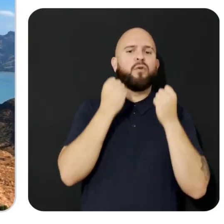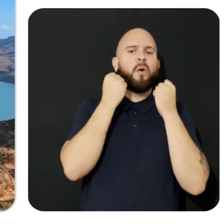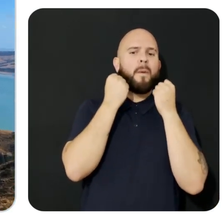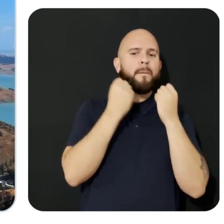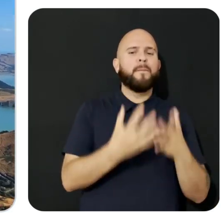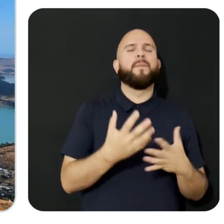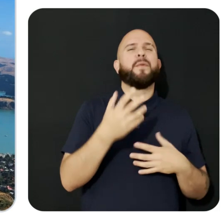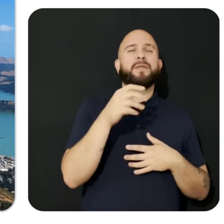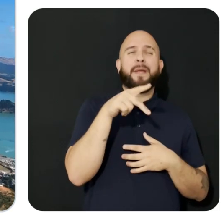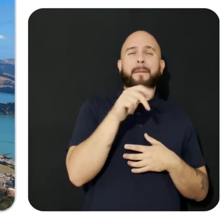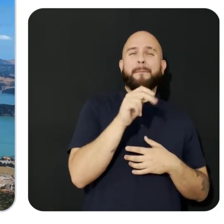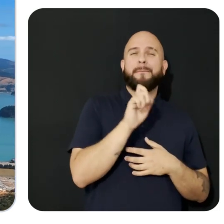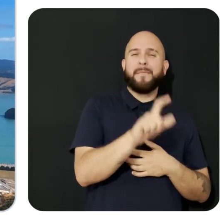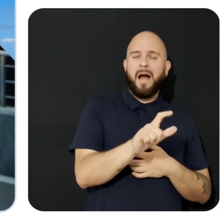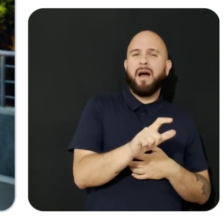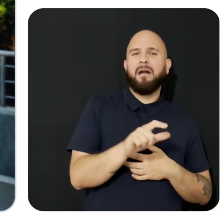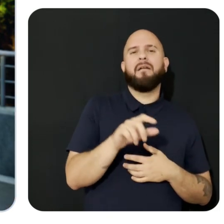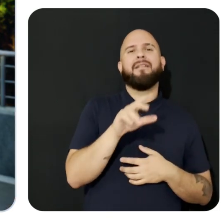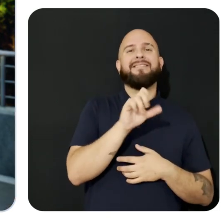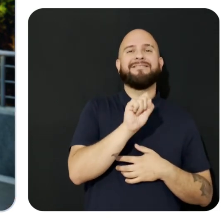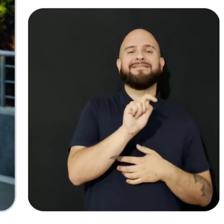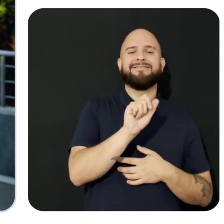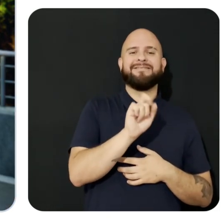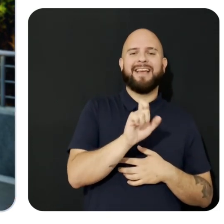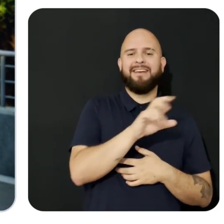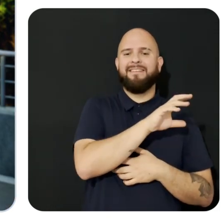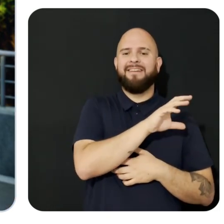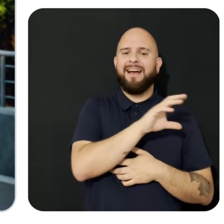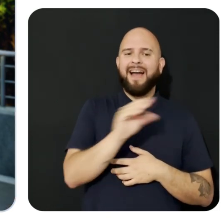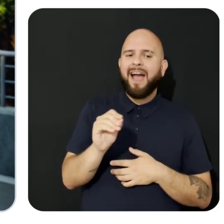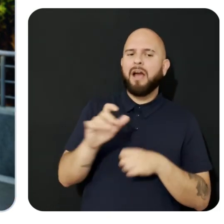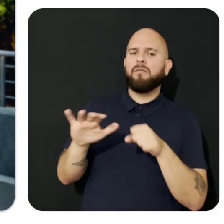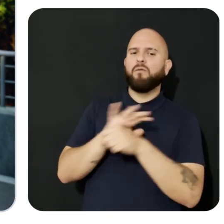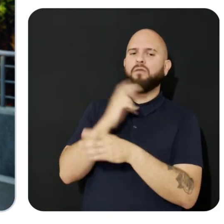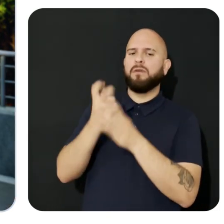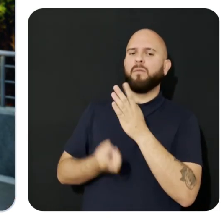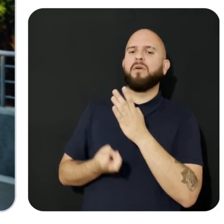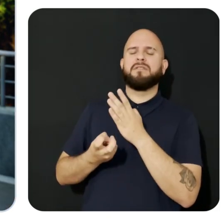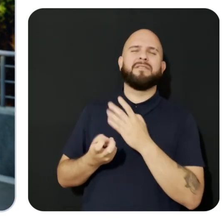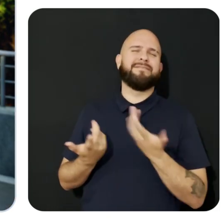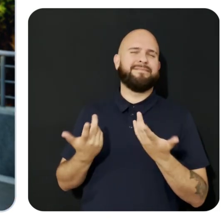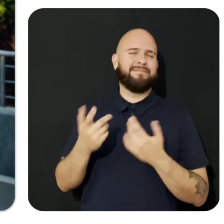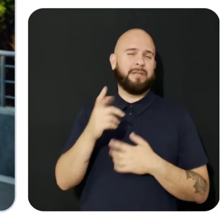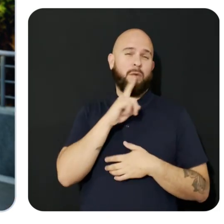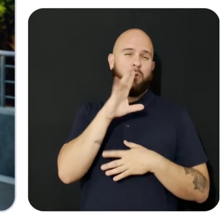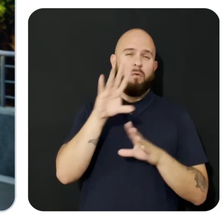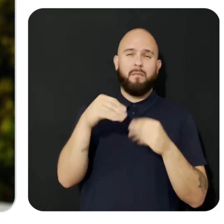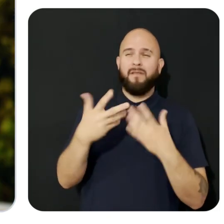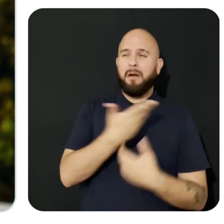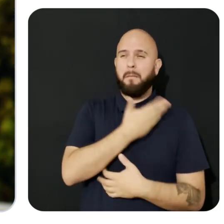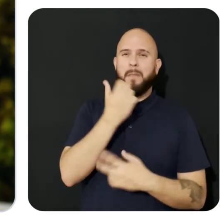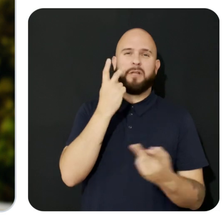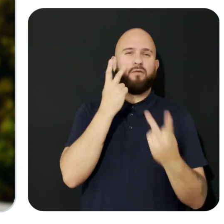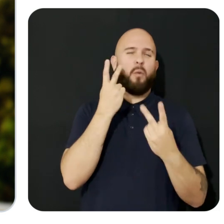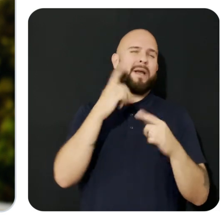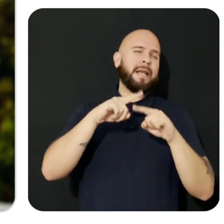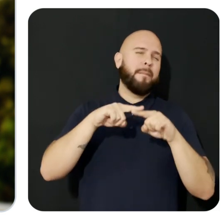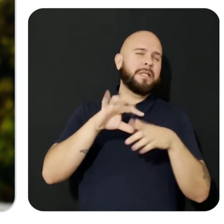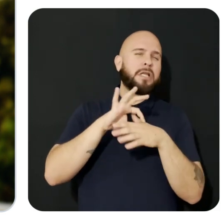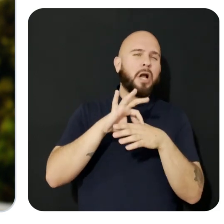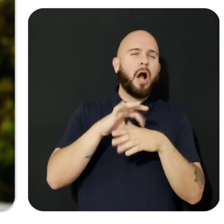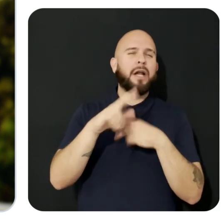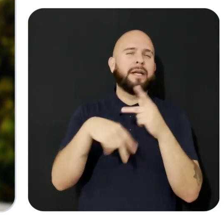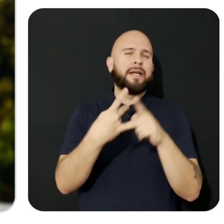state and the fully immersive state to offer its users the best viewing experience based on the content type. Next,